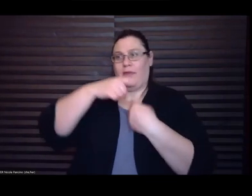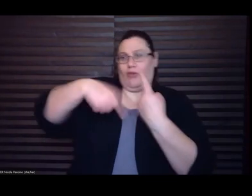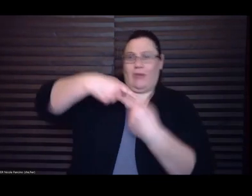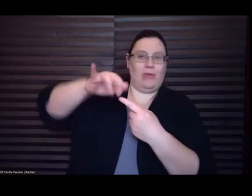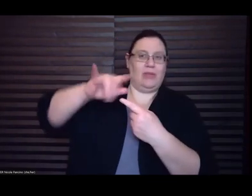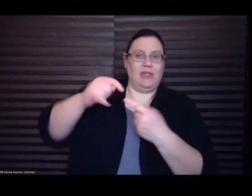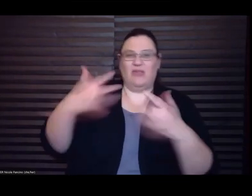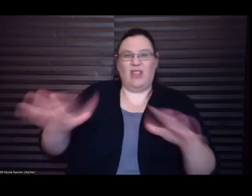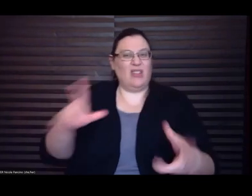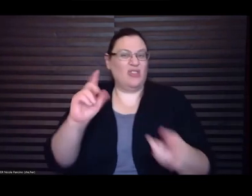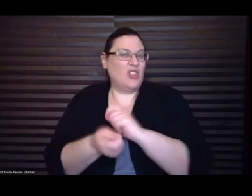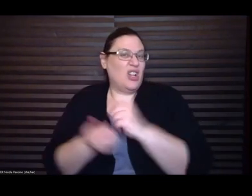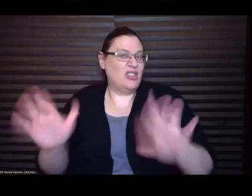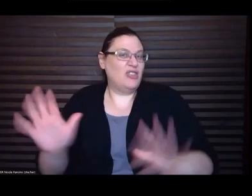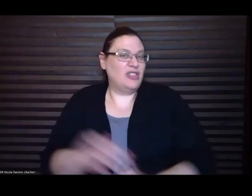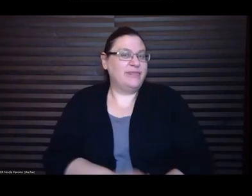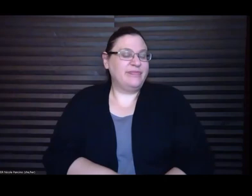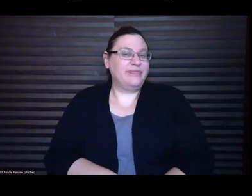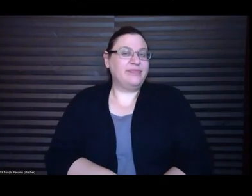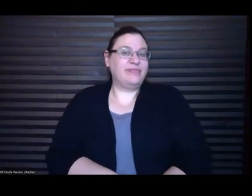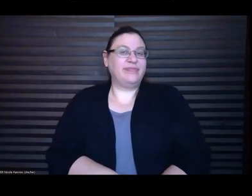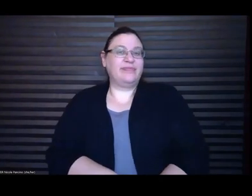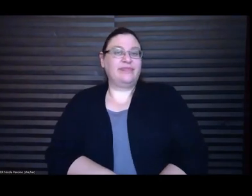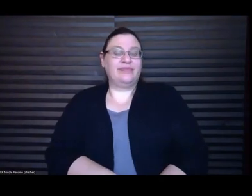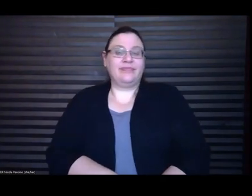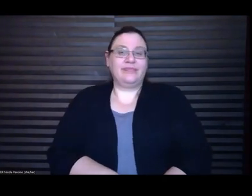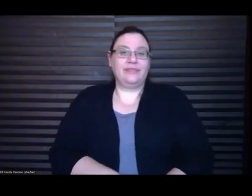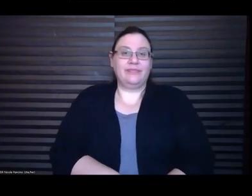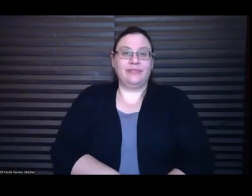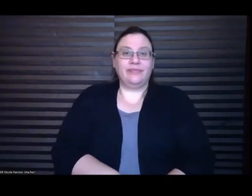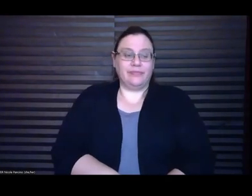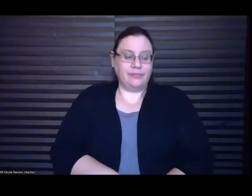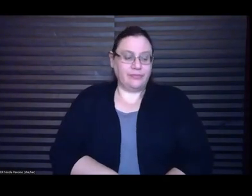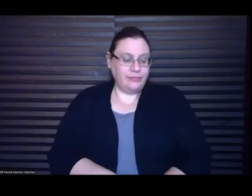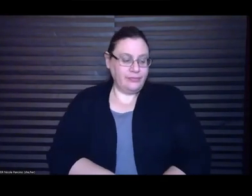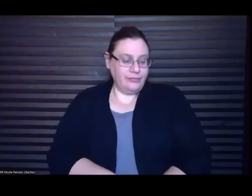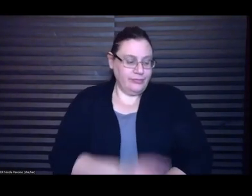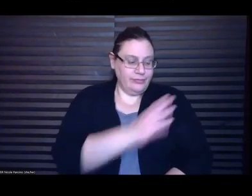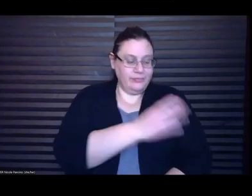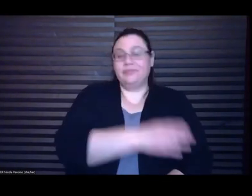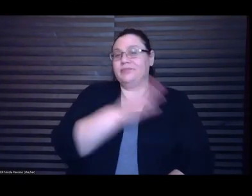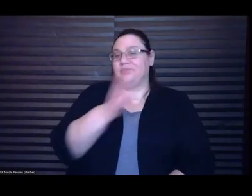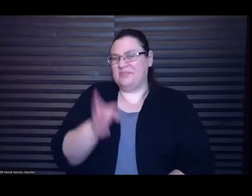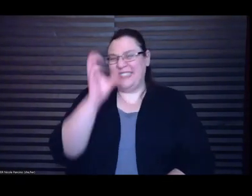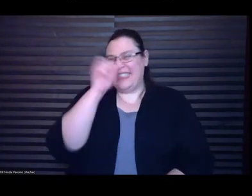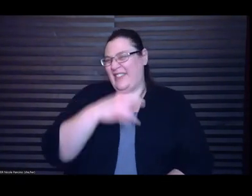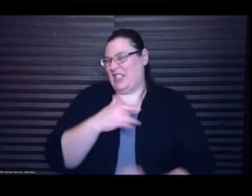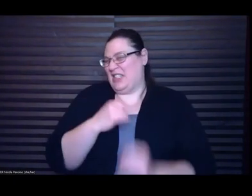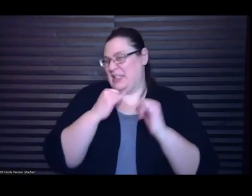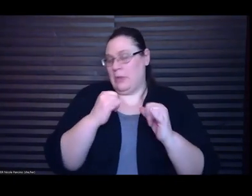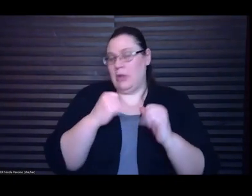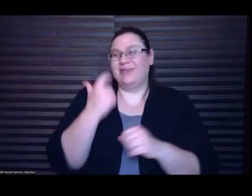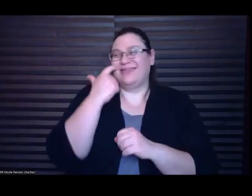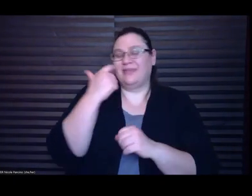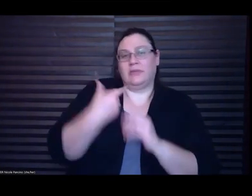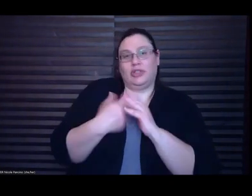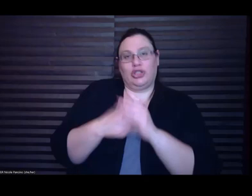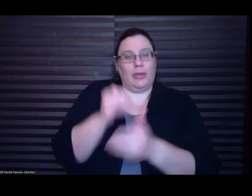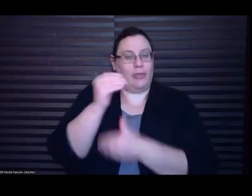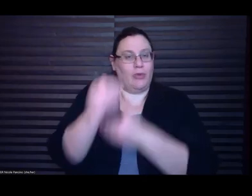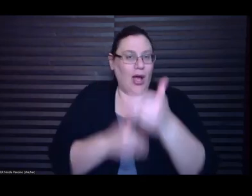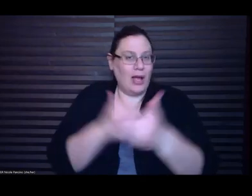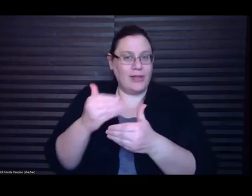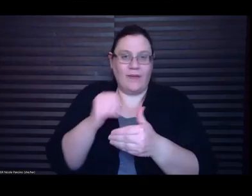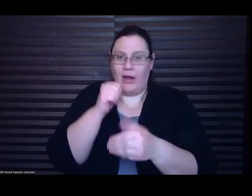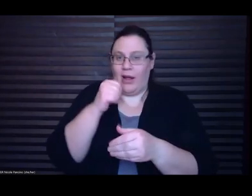I mean I feel I guess very similarly I also recently began the process of like not having a nine-to-five anymore or not having a full